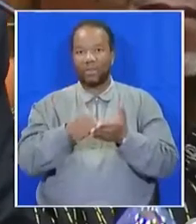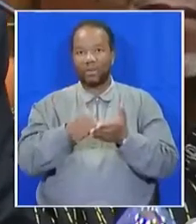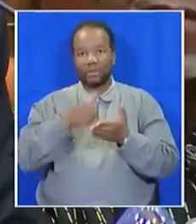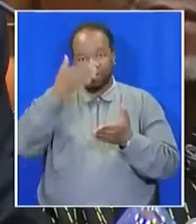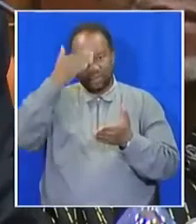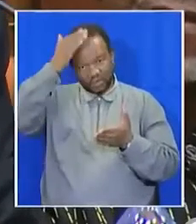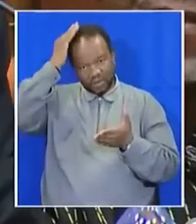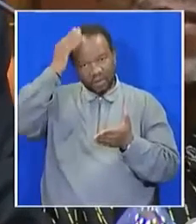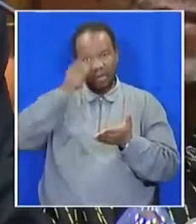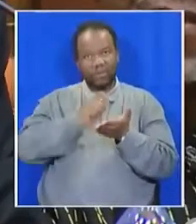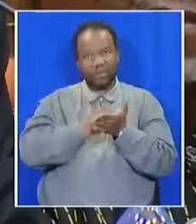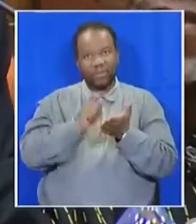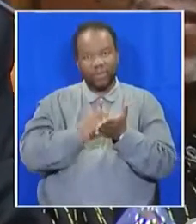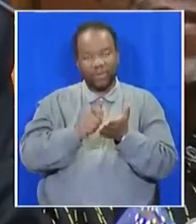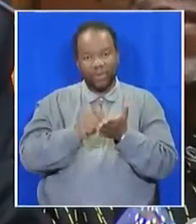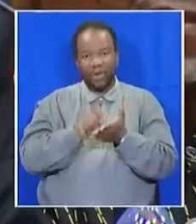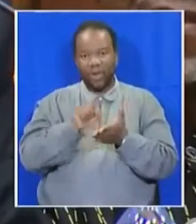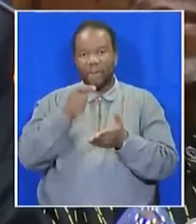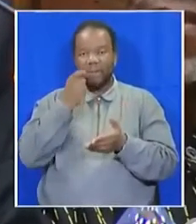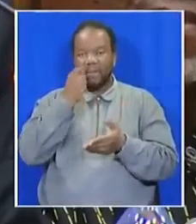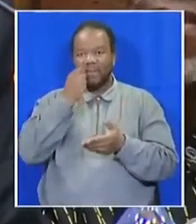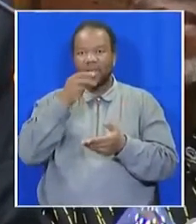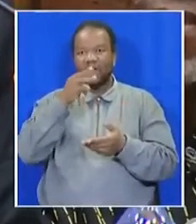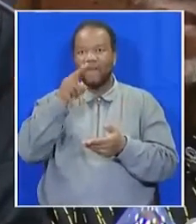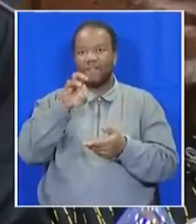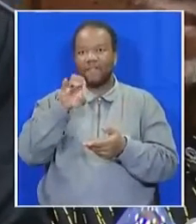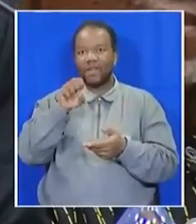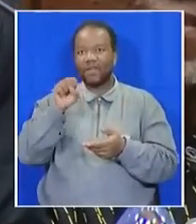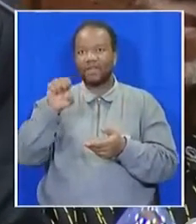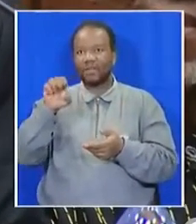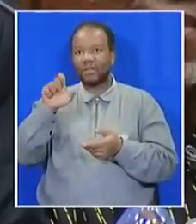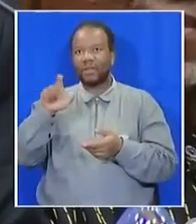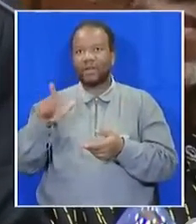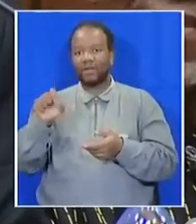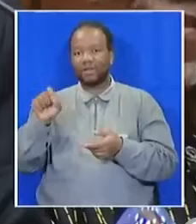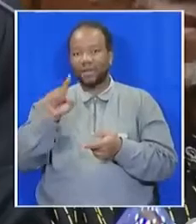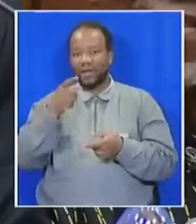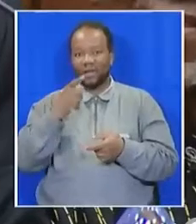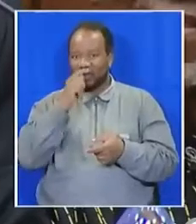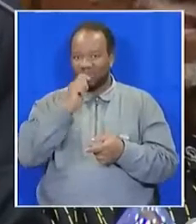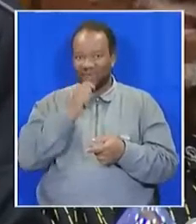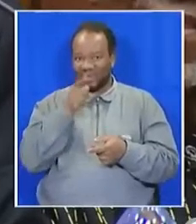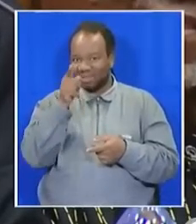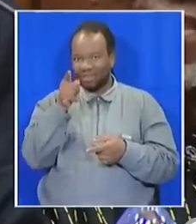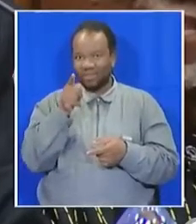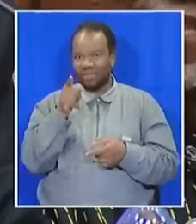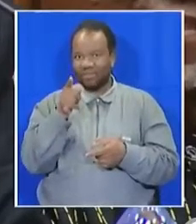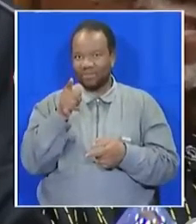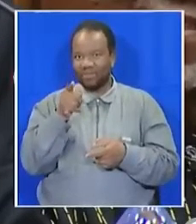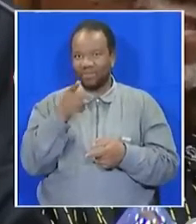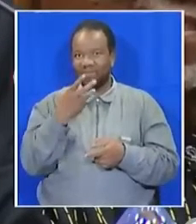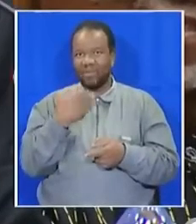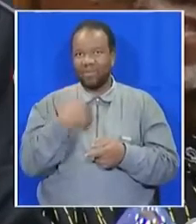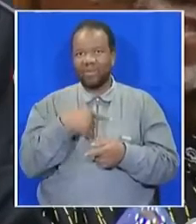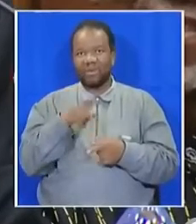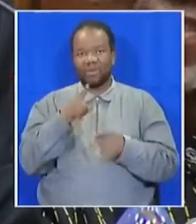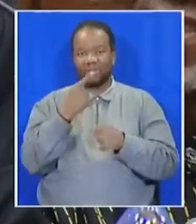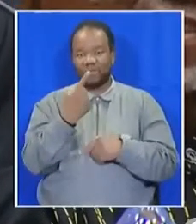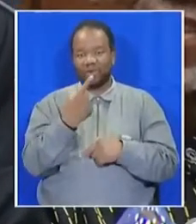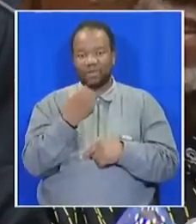said, that Leon Vessels, that guy cannot be trusted. First of all, he had apologized for apartheid.